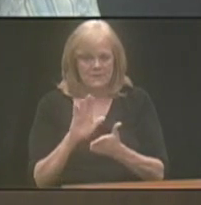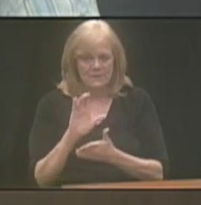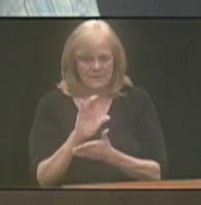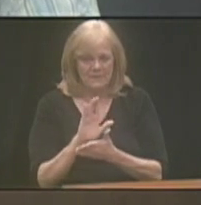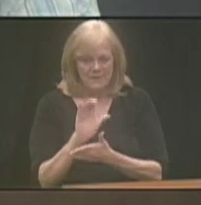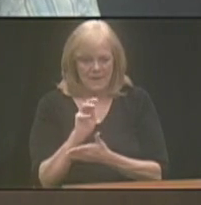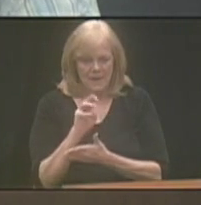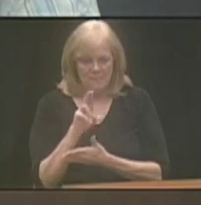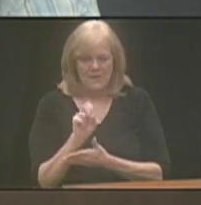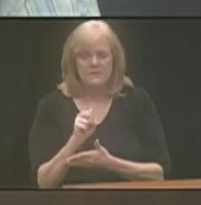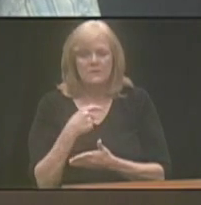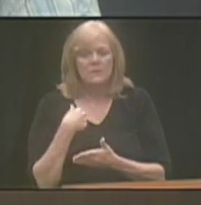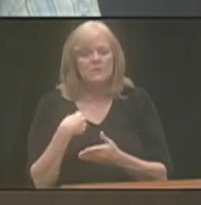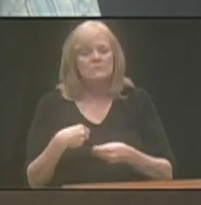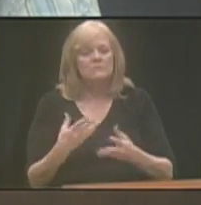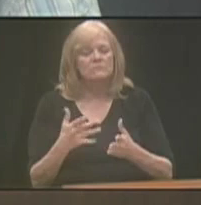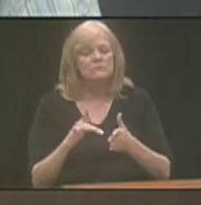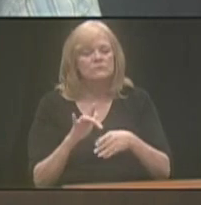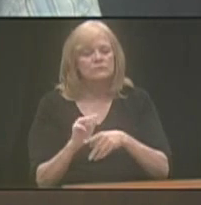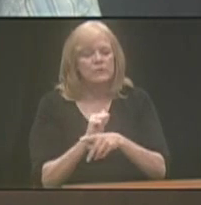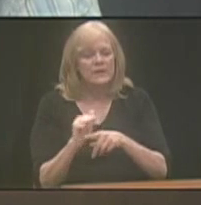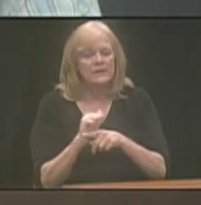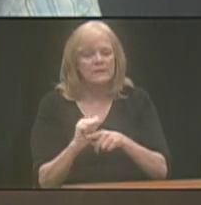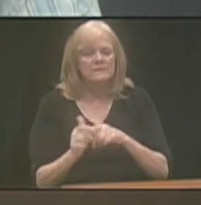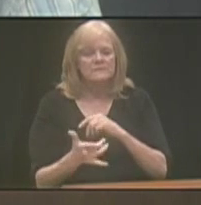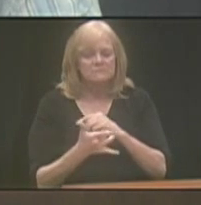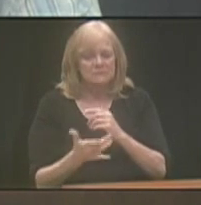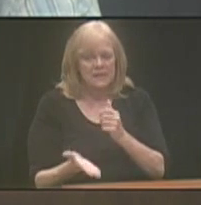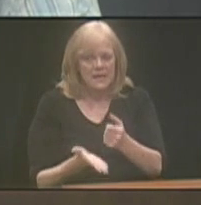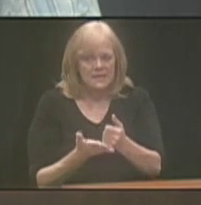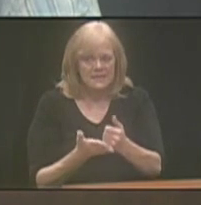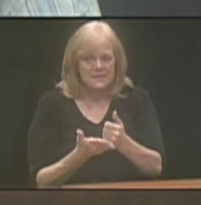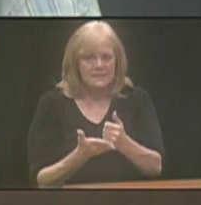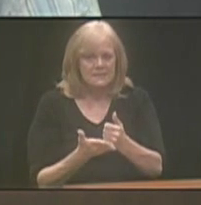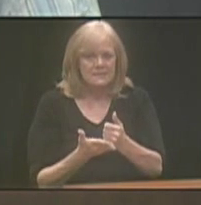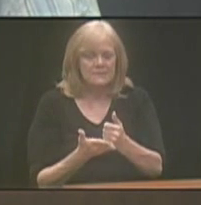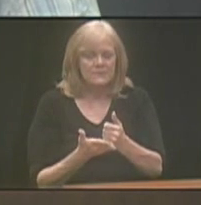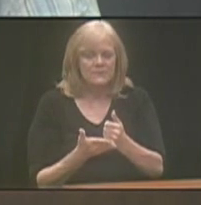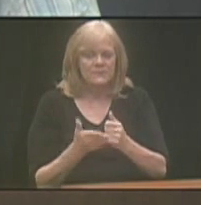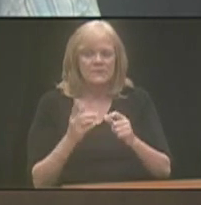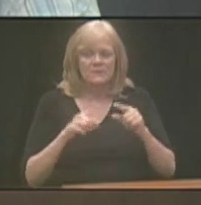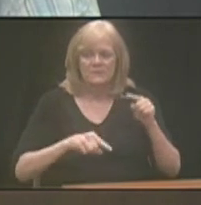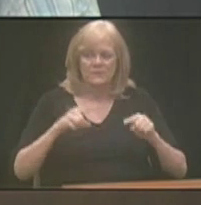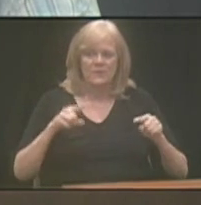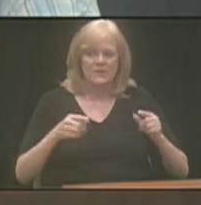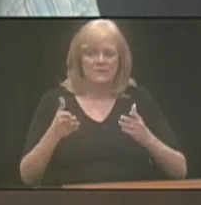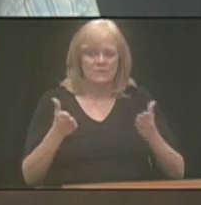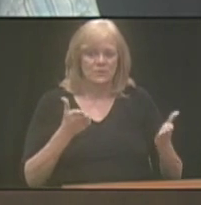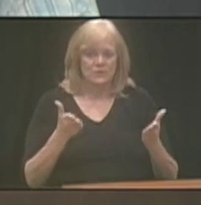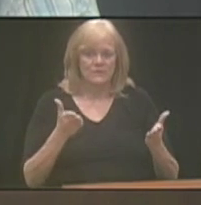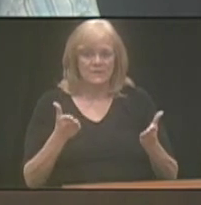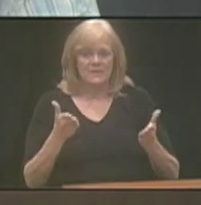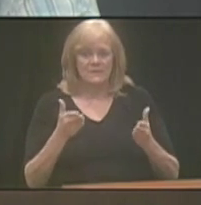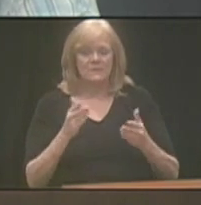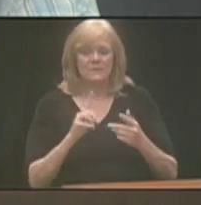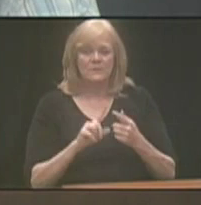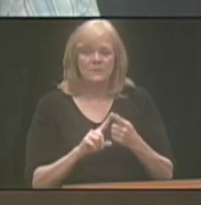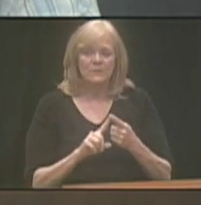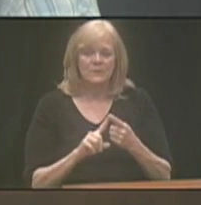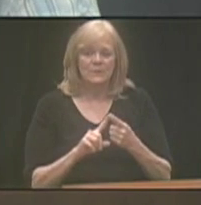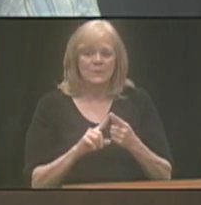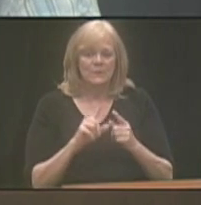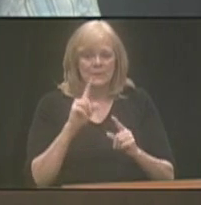We provide training, technical assistance, and a variety of other services to